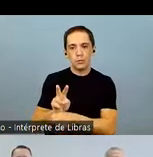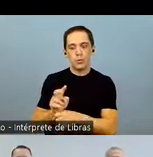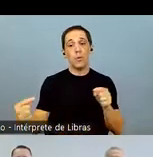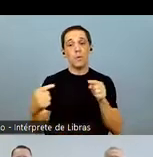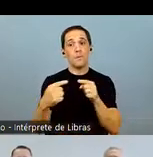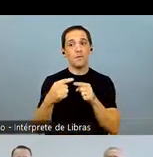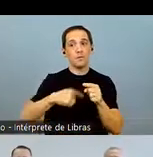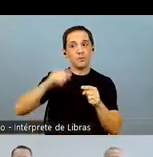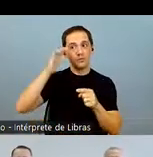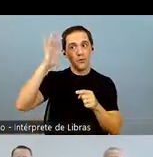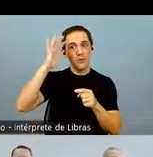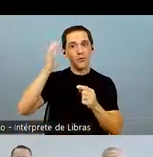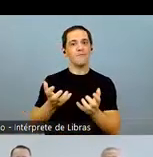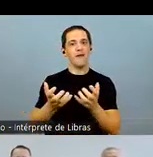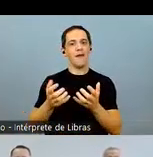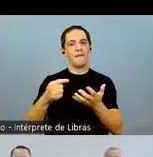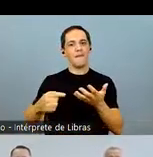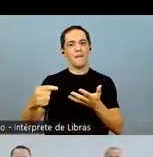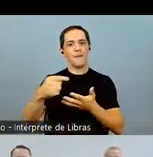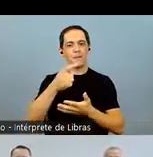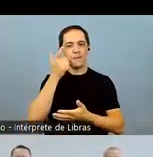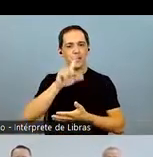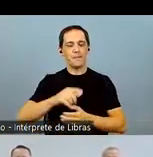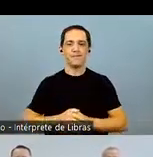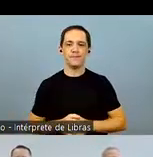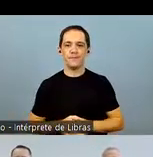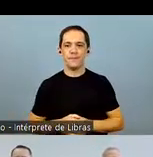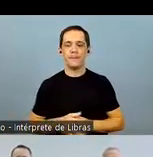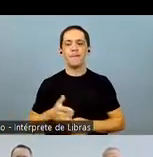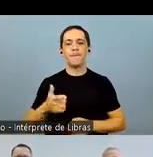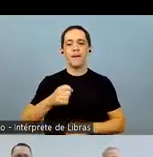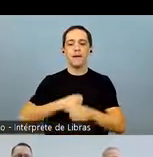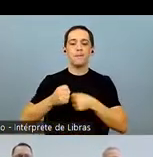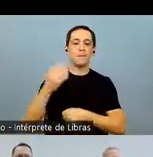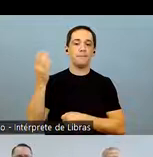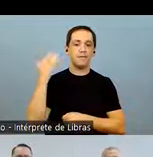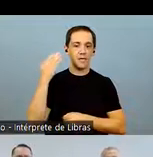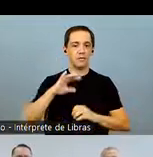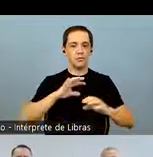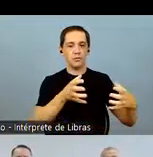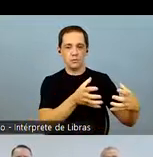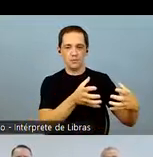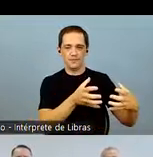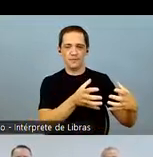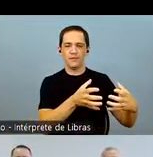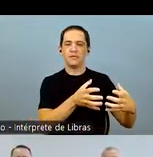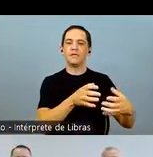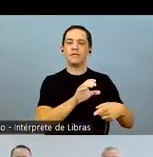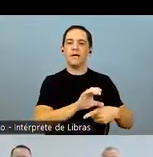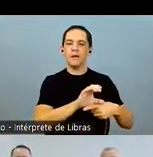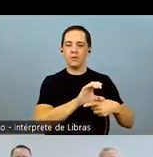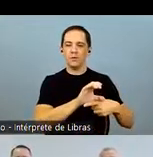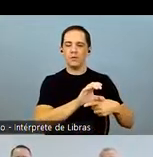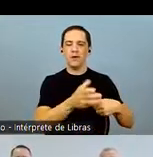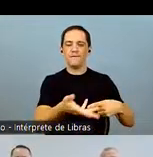minimize climate change and acting in alignment with its big dream. We highlight that the